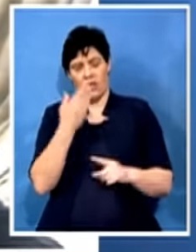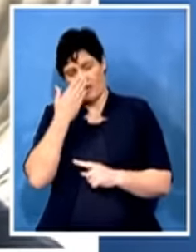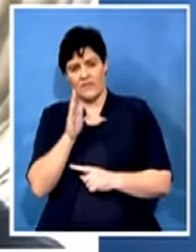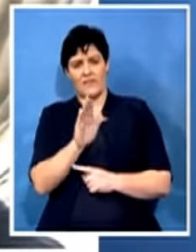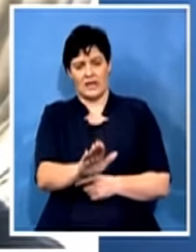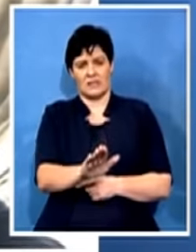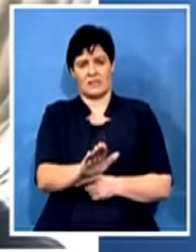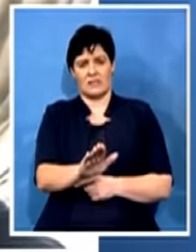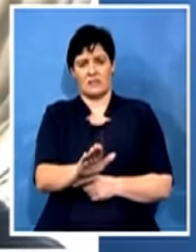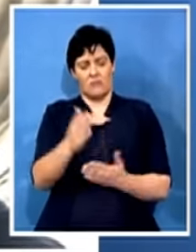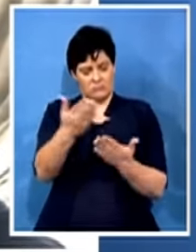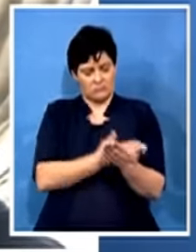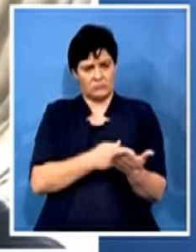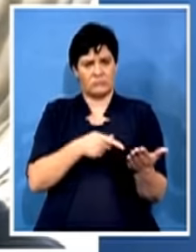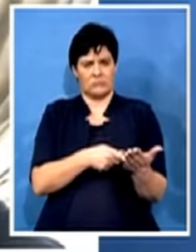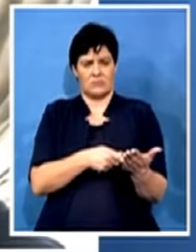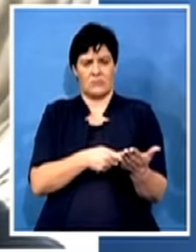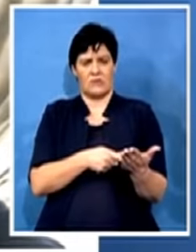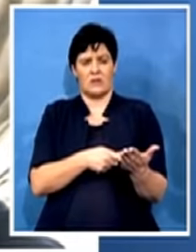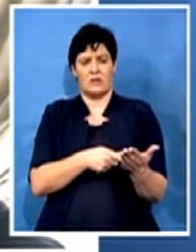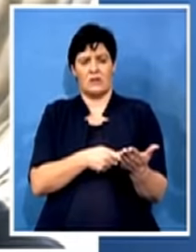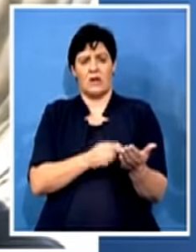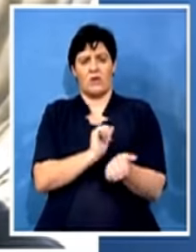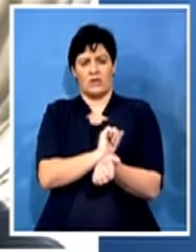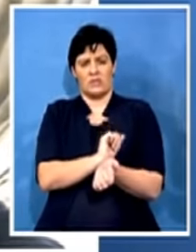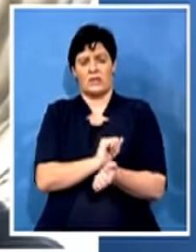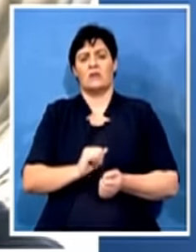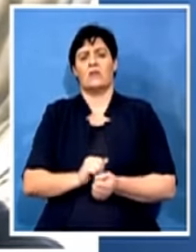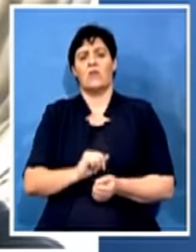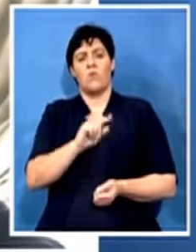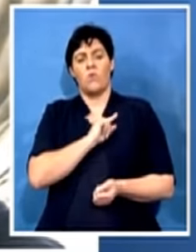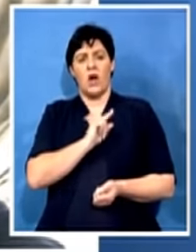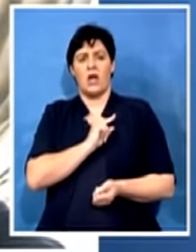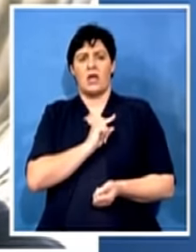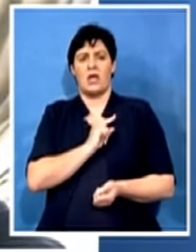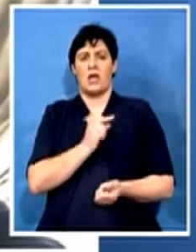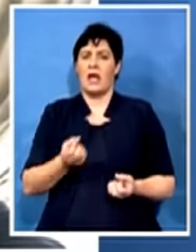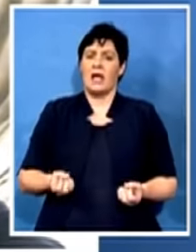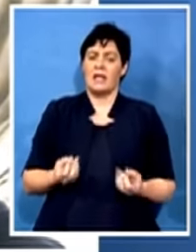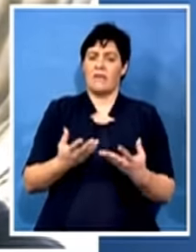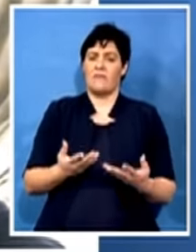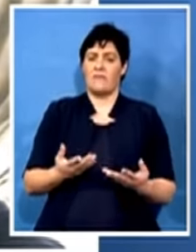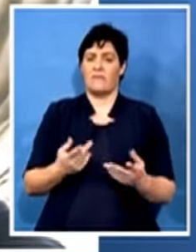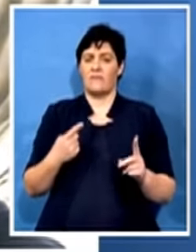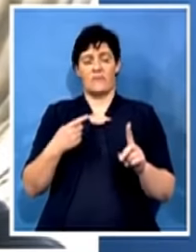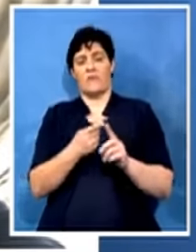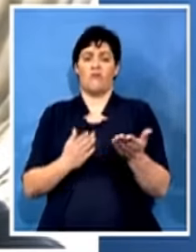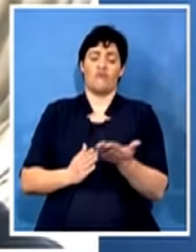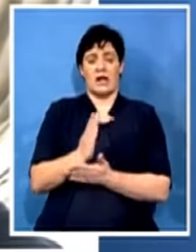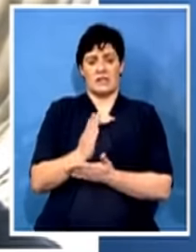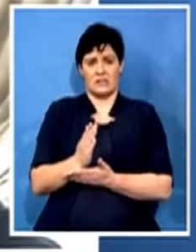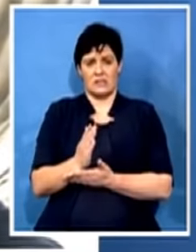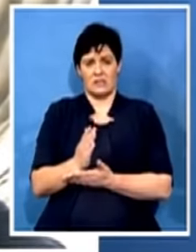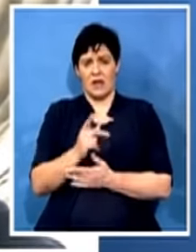arrest, because he's not going to be essentially given that infamous Gulf 7 riot of the Hawks. He will instead hand himself